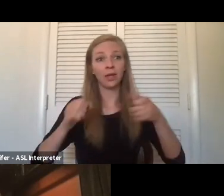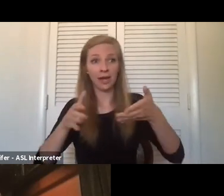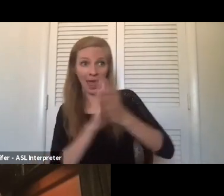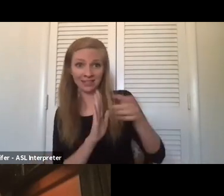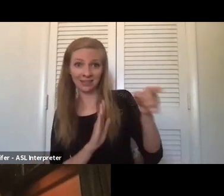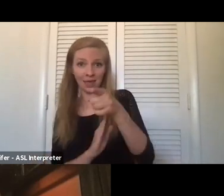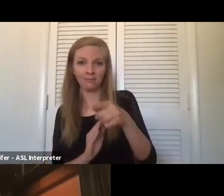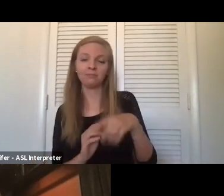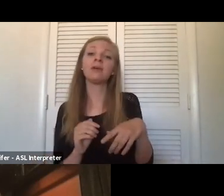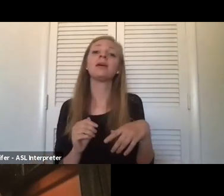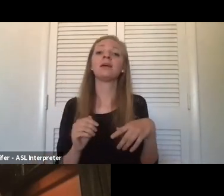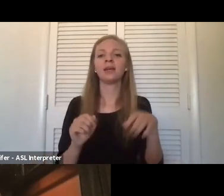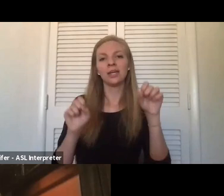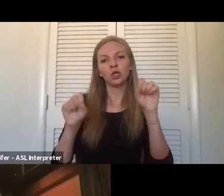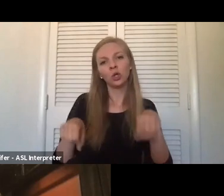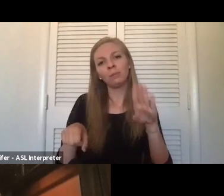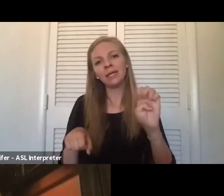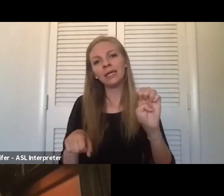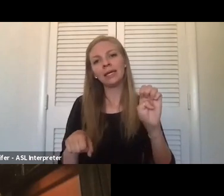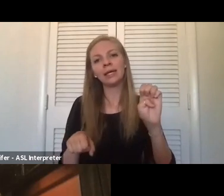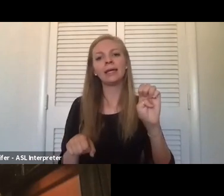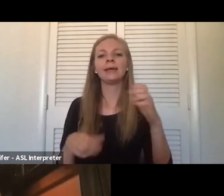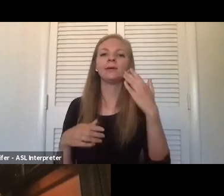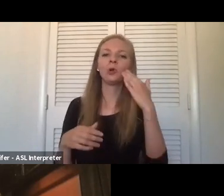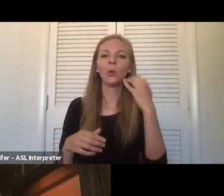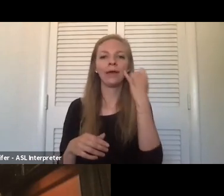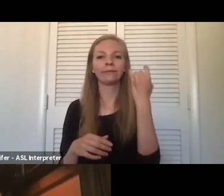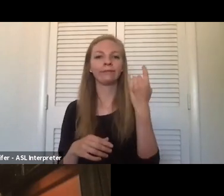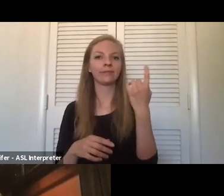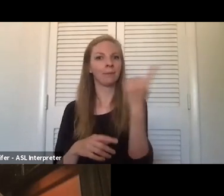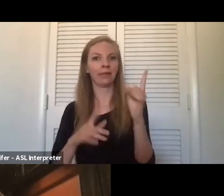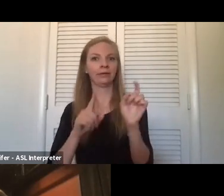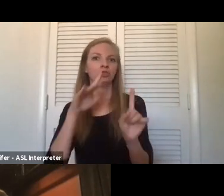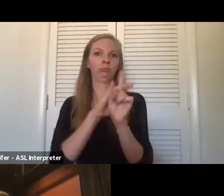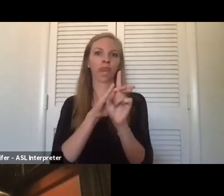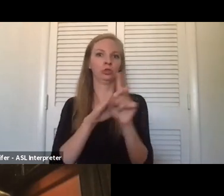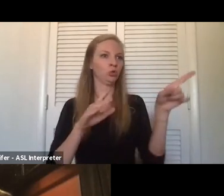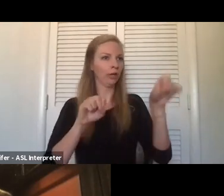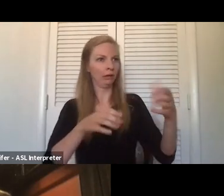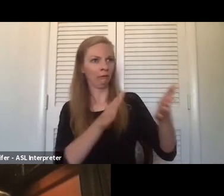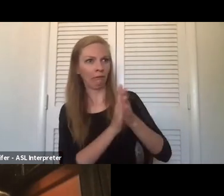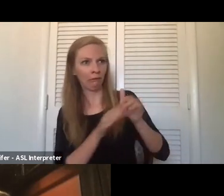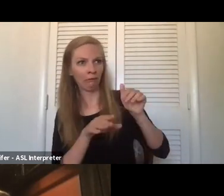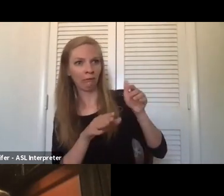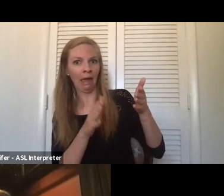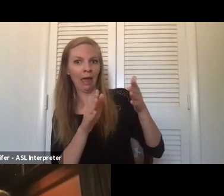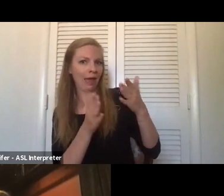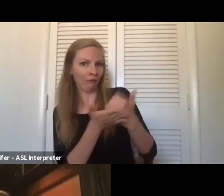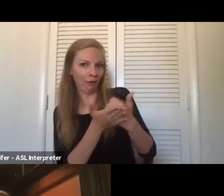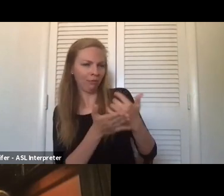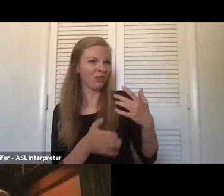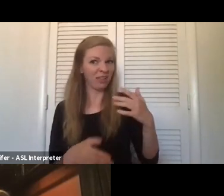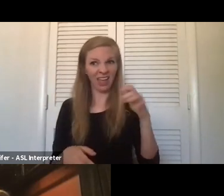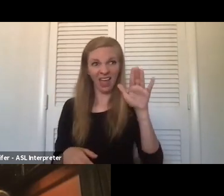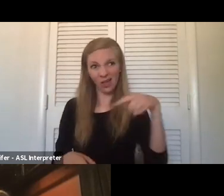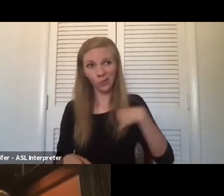committee where if you have something supposed to ever come up, you call them in. I've done that where I've gotten an email and say, Hey, we're doing this